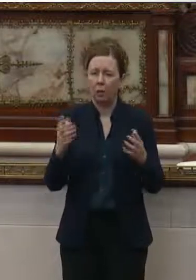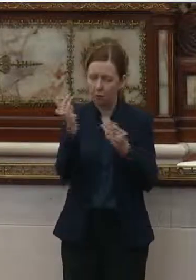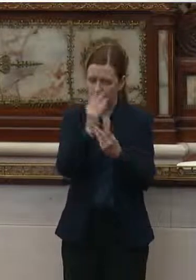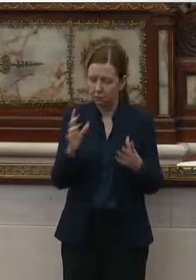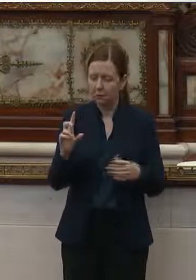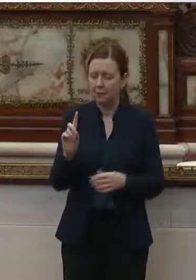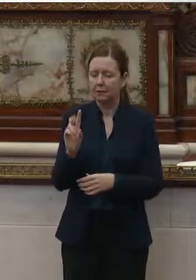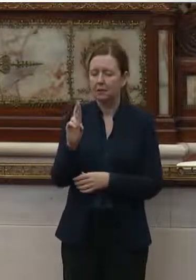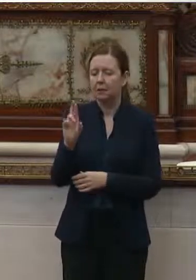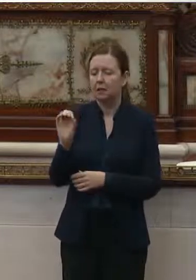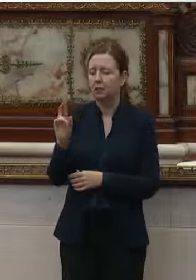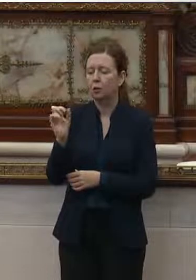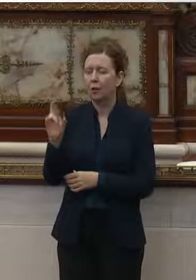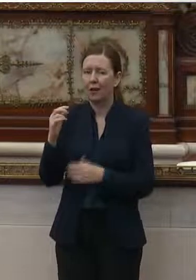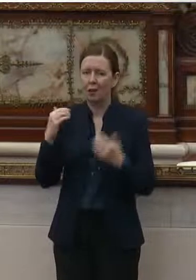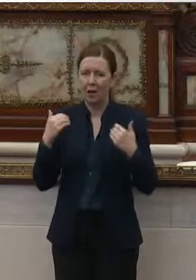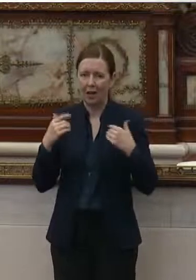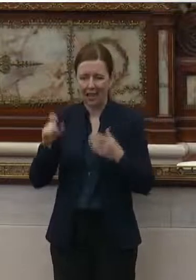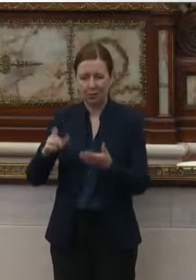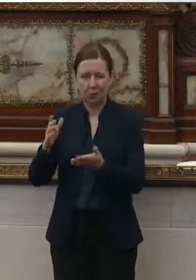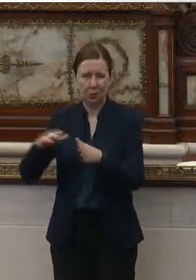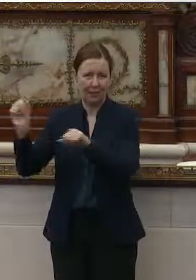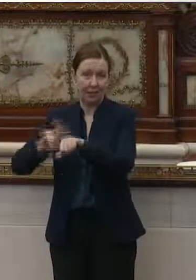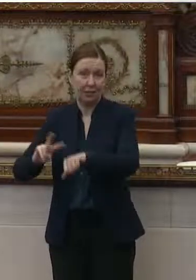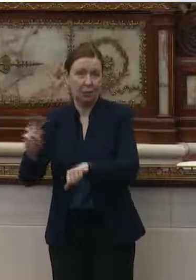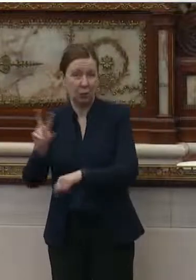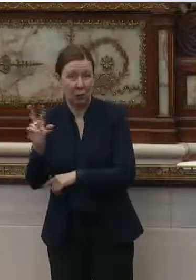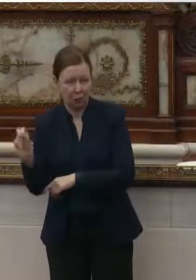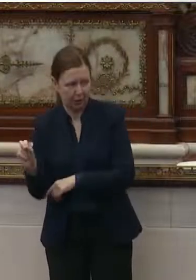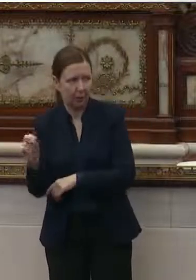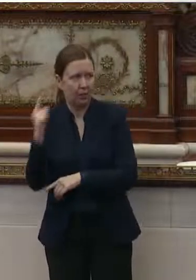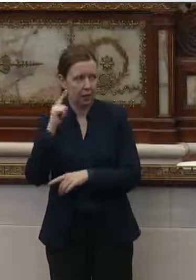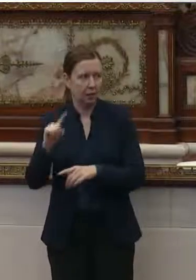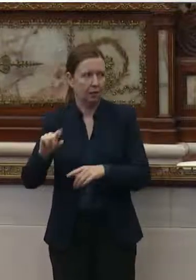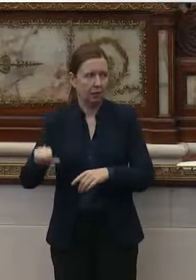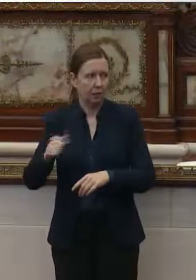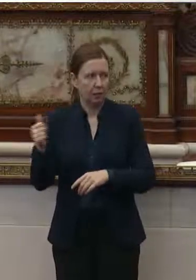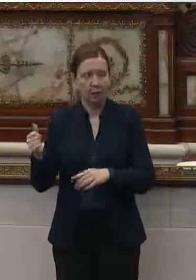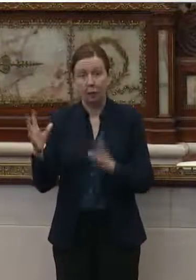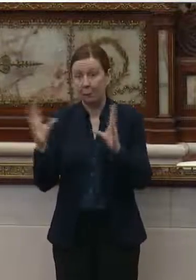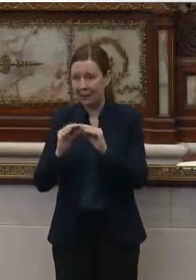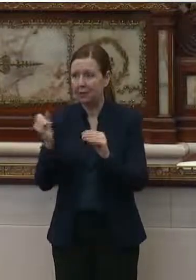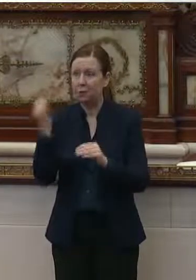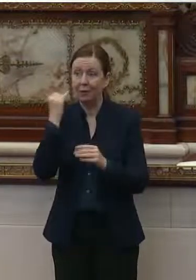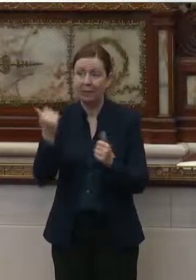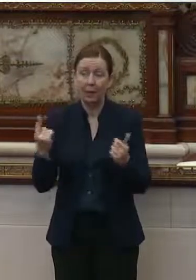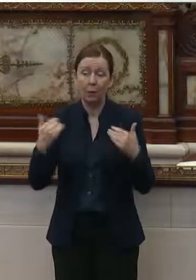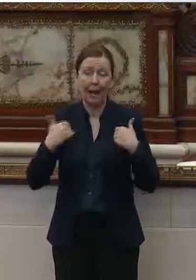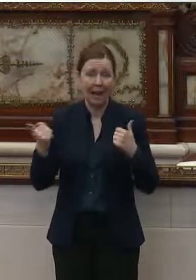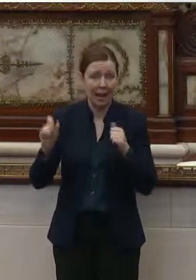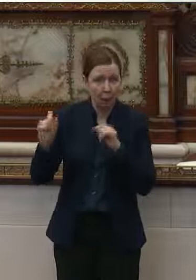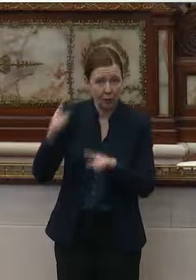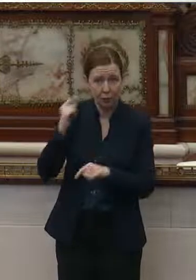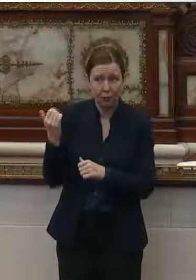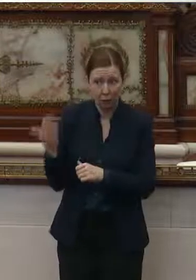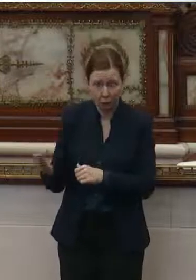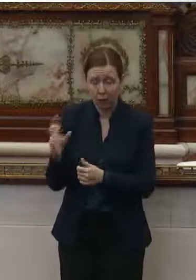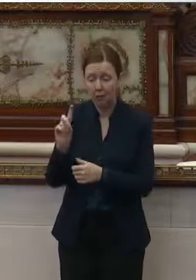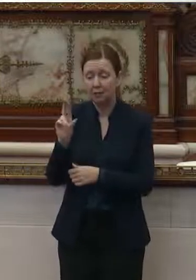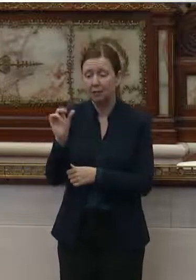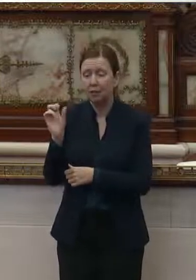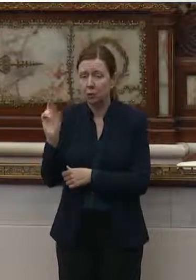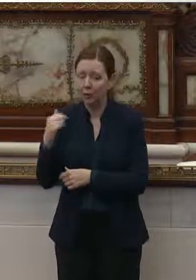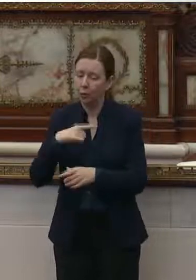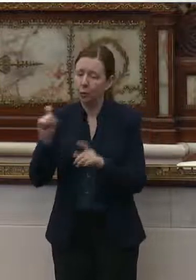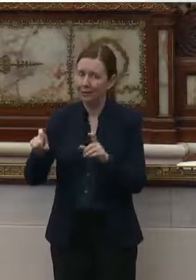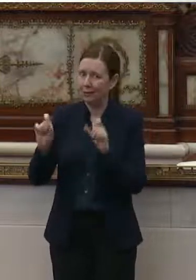that Dr. O'Connor has a hard stop at 2.30 for another meeting. So if anyone had any questions for Dr. O'Connor,